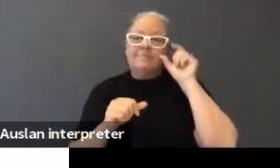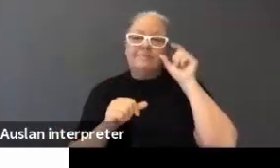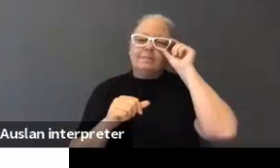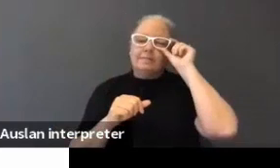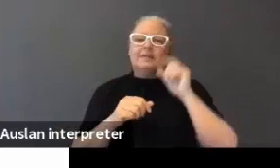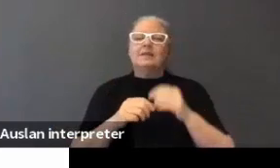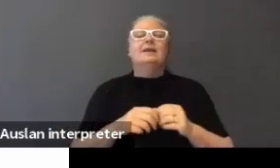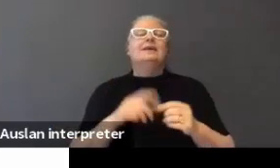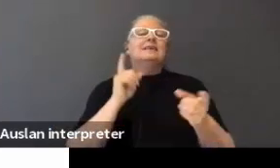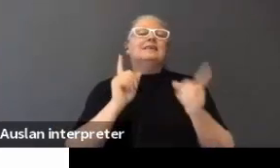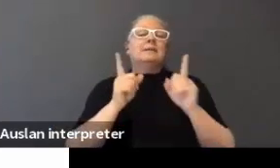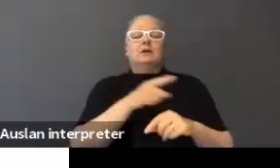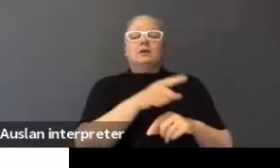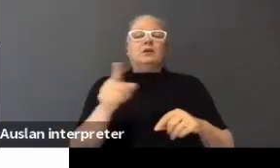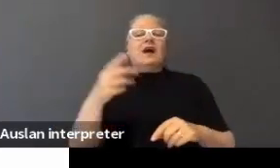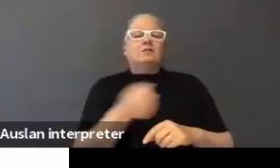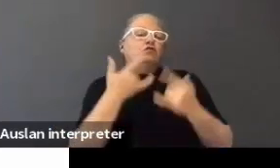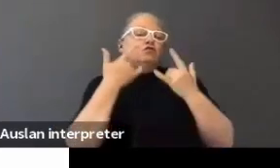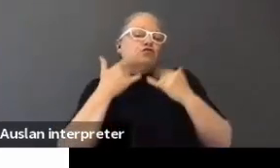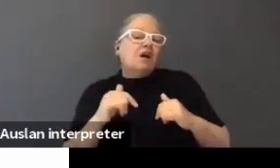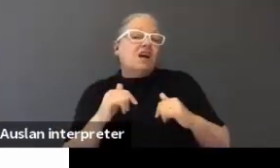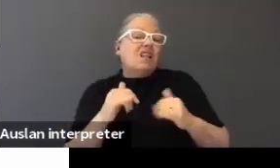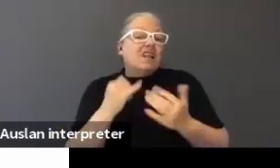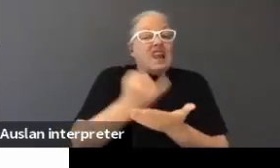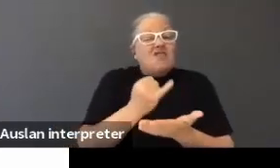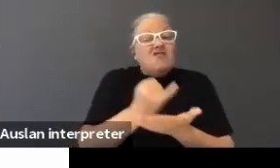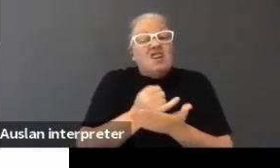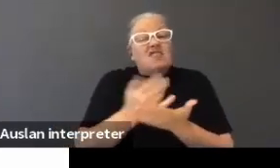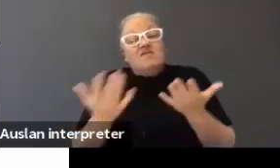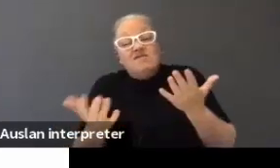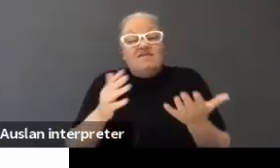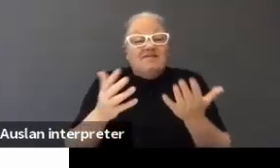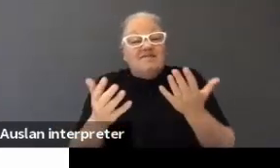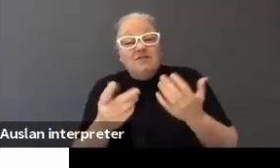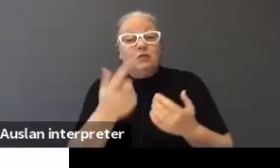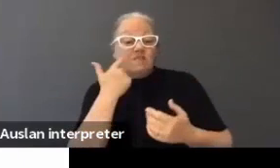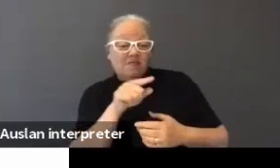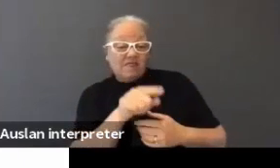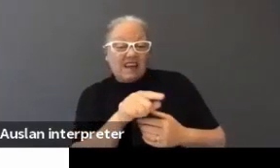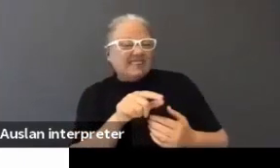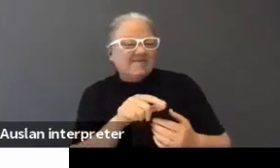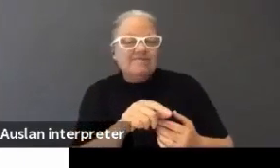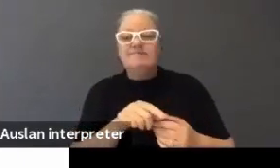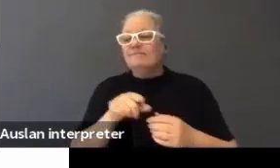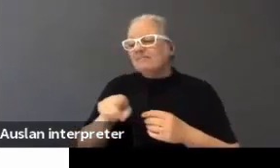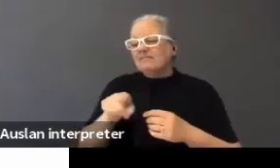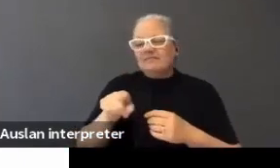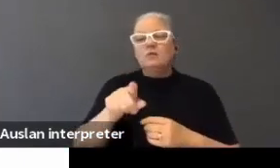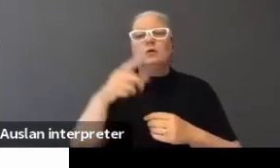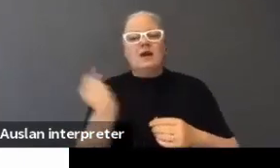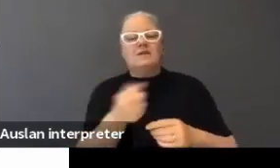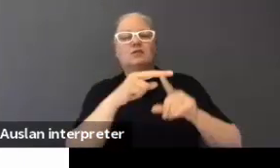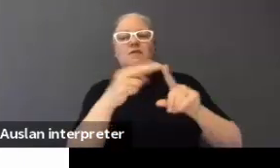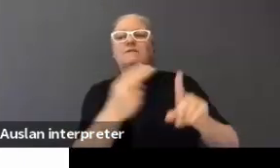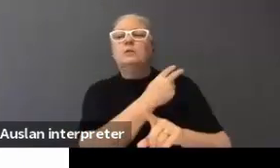Sometimes you'll have to trial and error on approaches and find what works and you'll need to review. On the